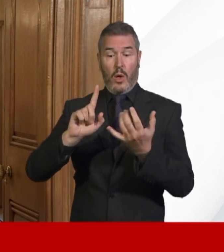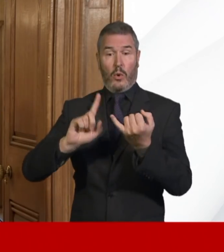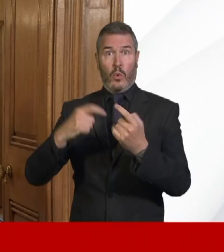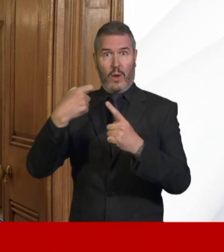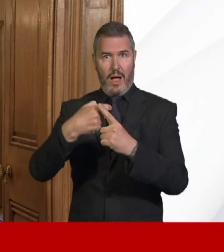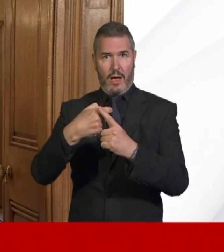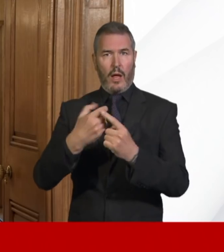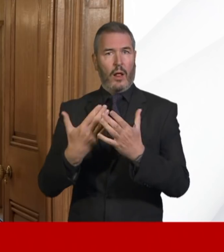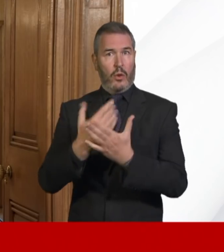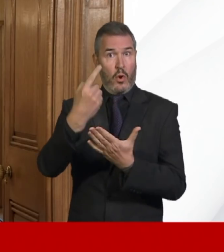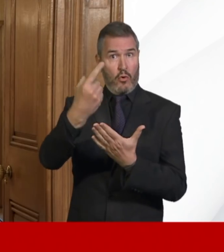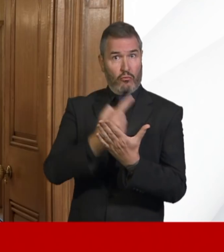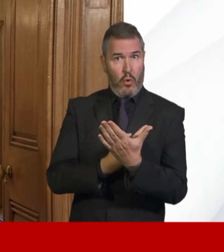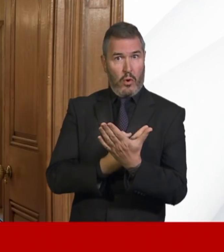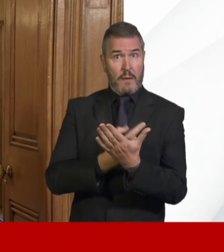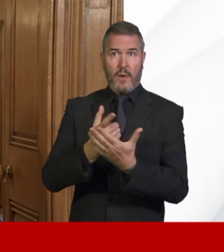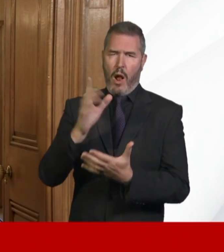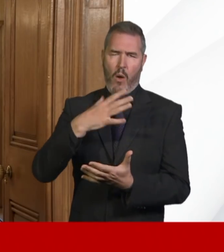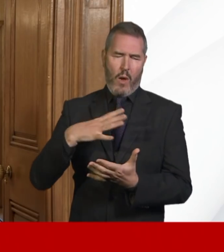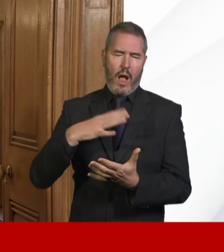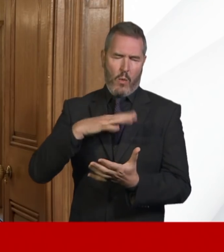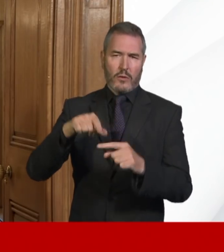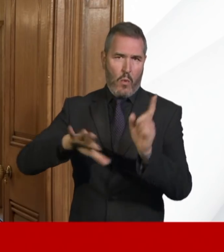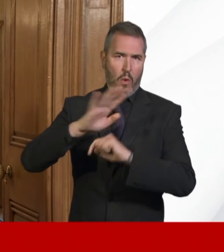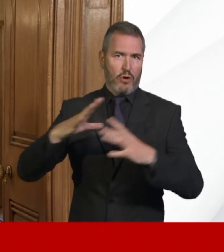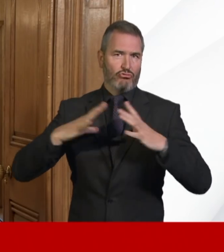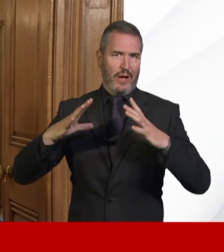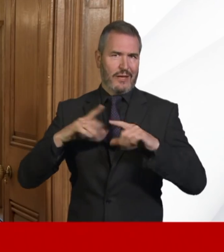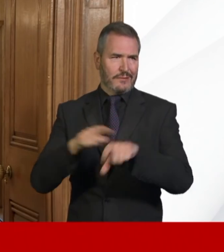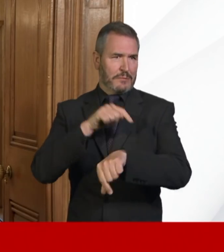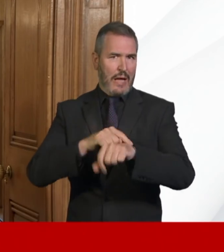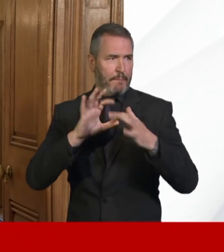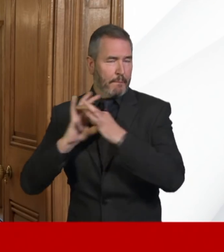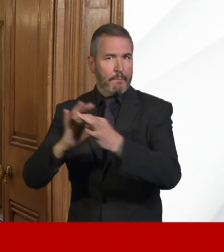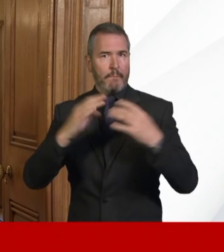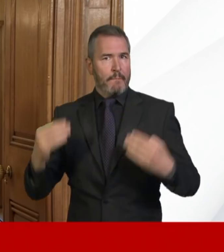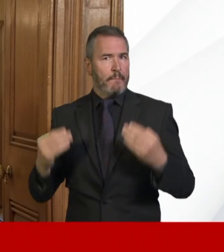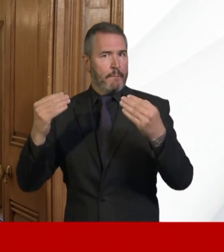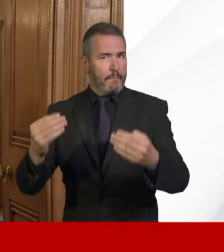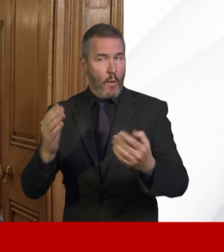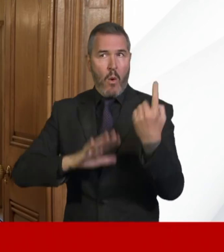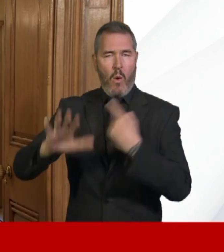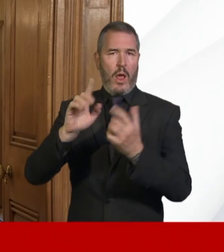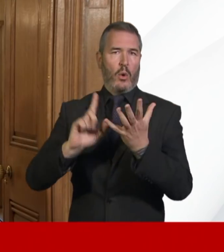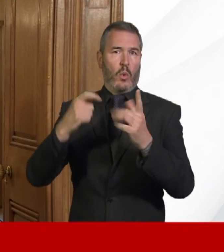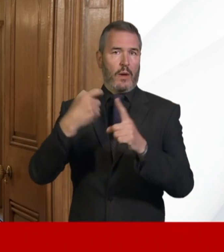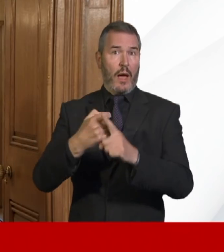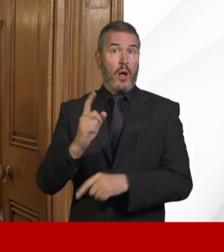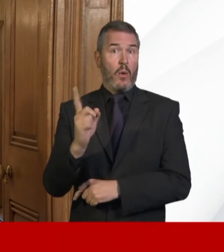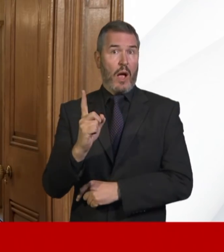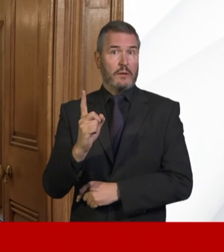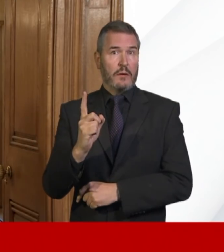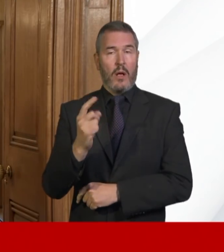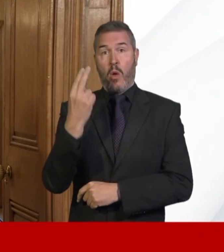that everywhere can be ready to move forward together. All parts of the country are now on